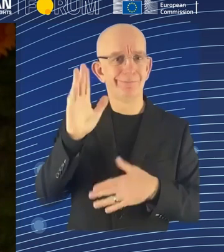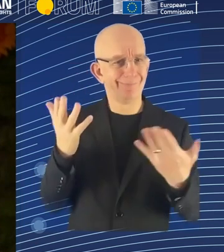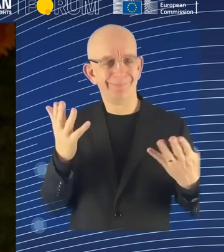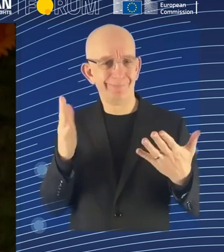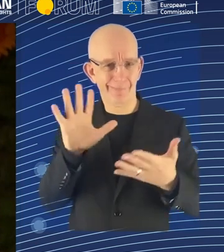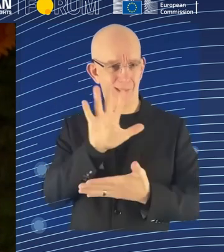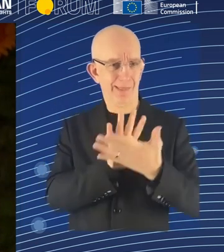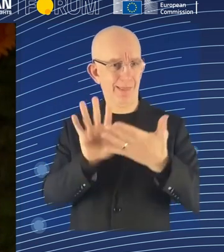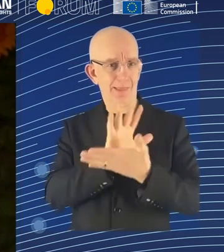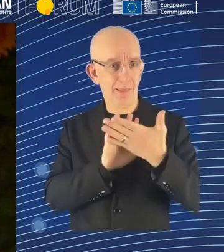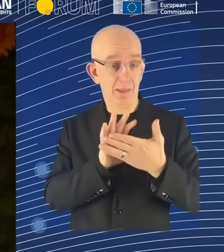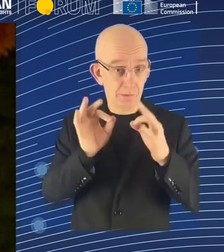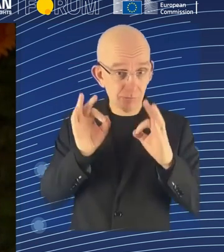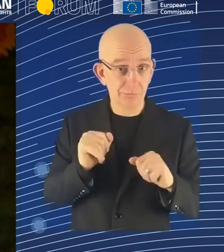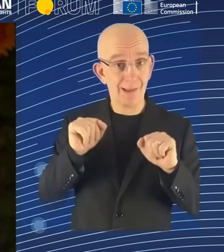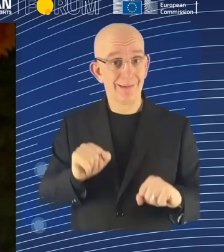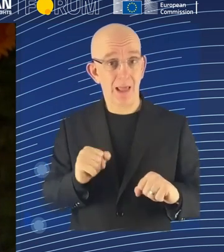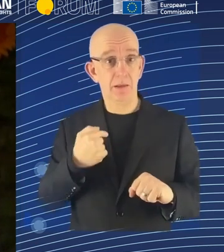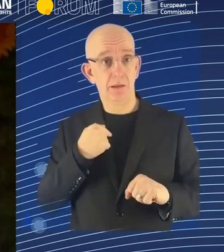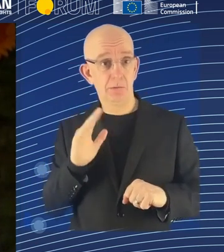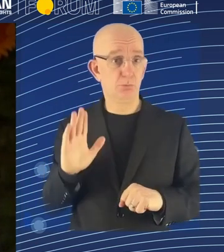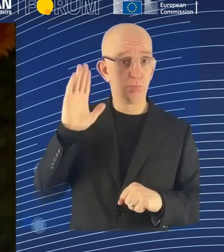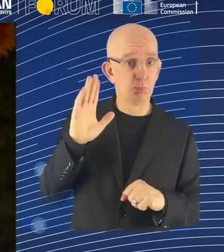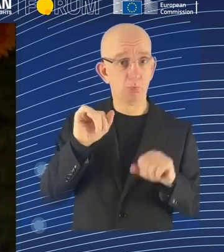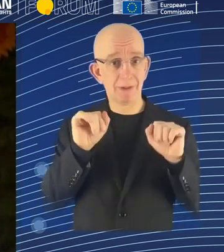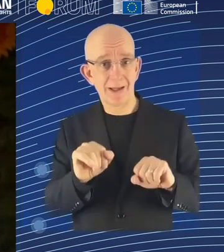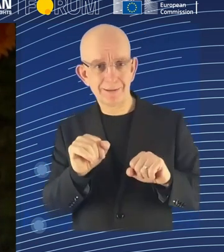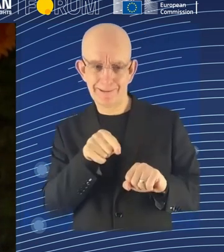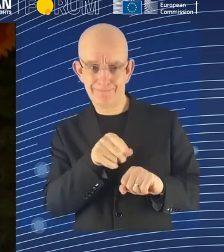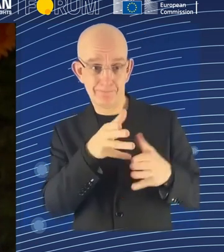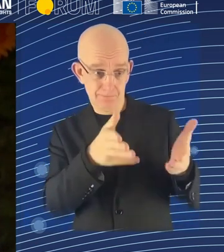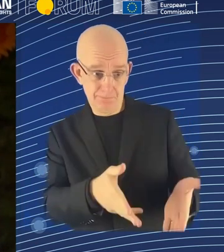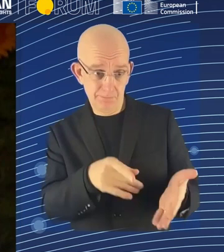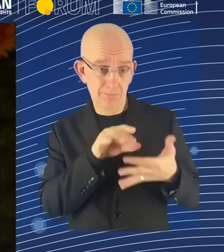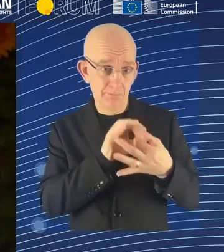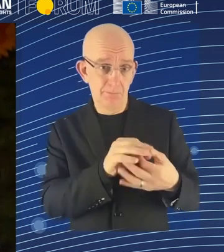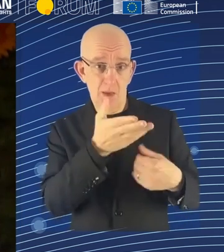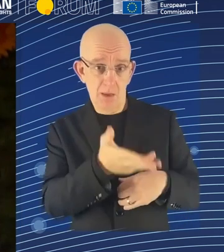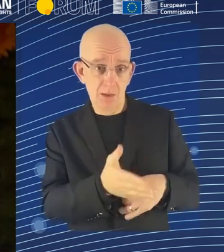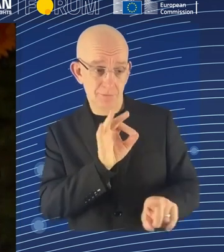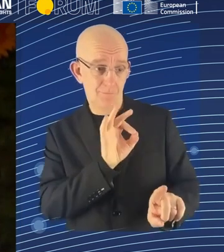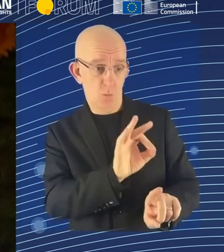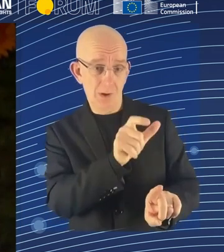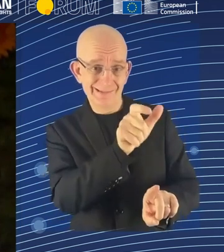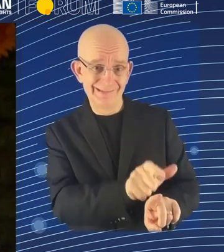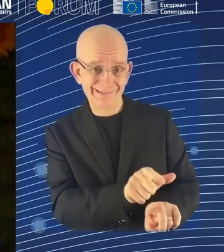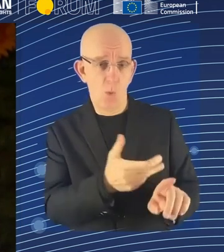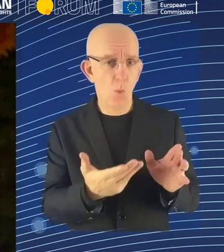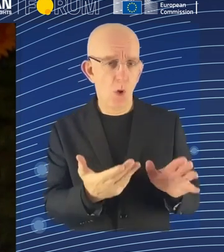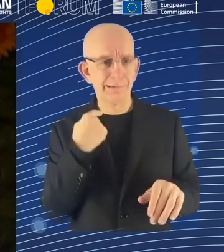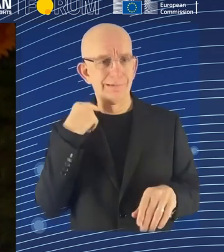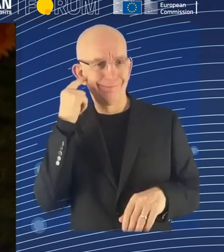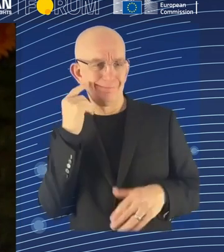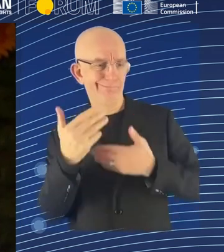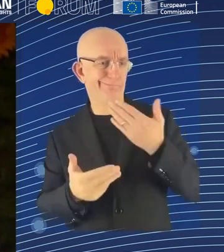out how do we put limits on how much algorithms are demanding of workers? How much is too much? How much is too much to ask the